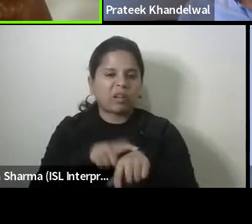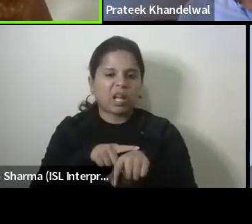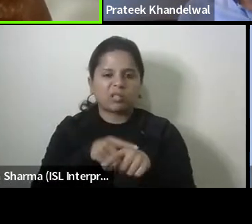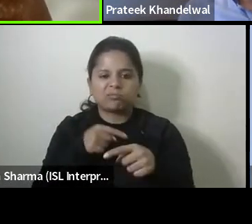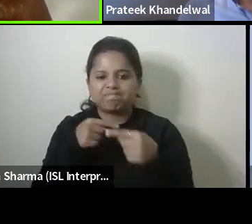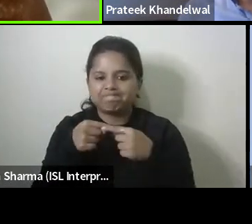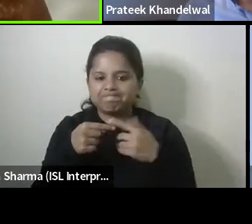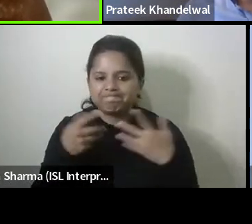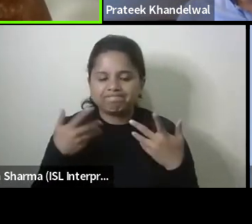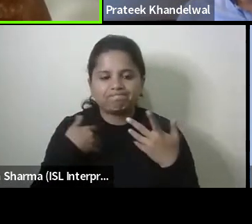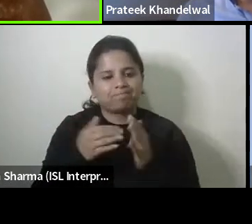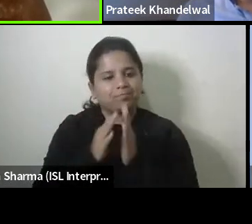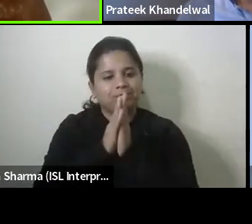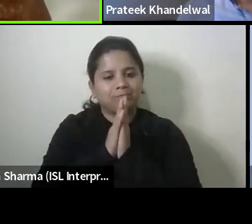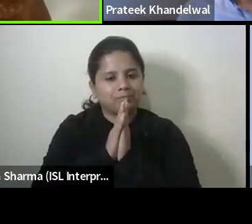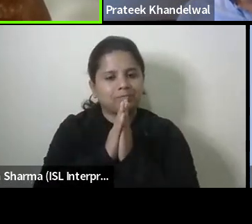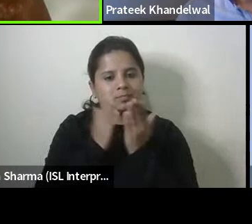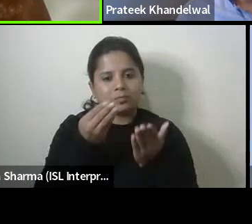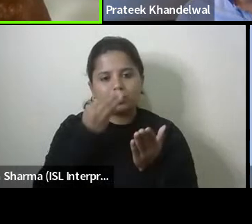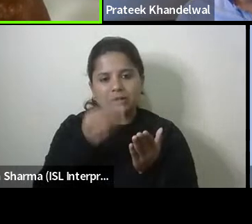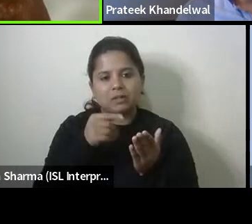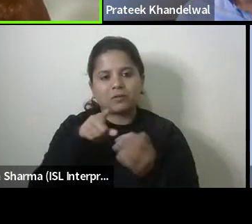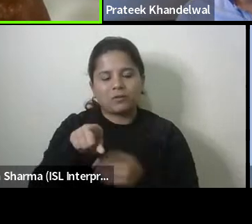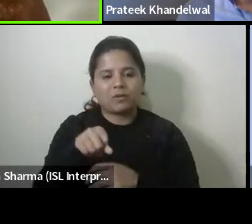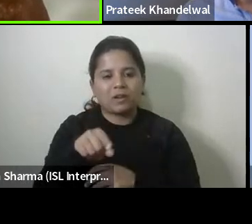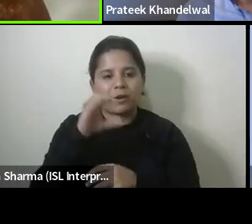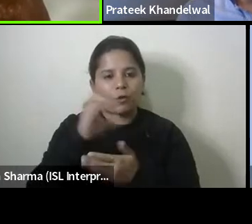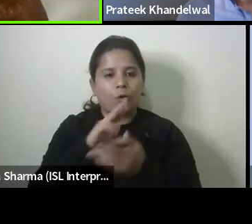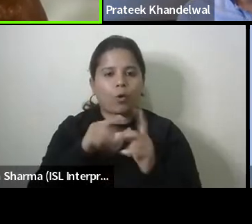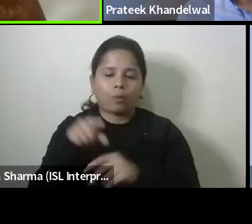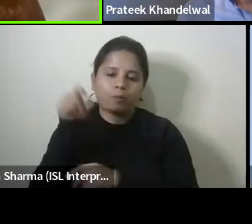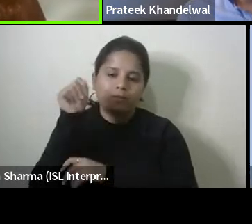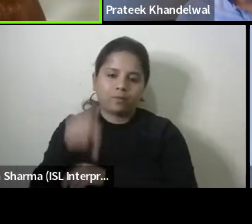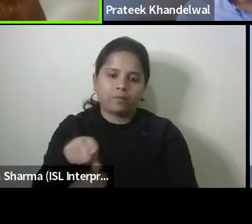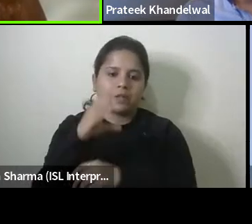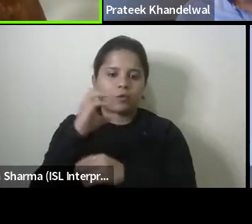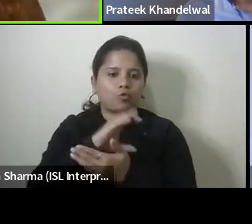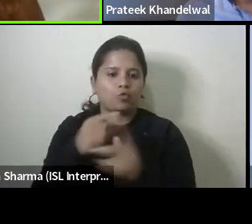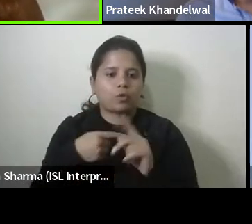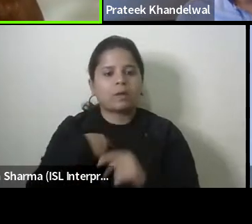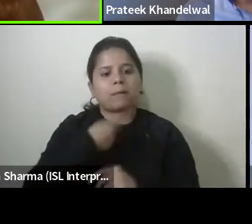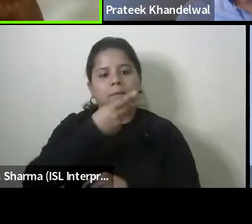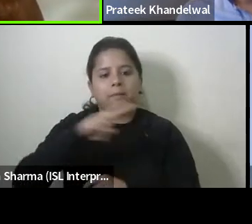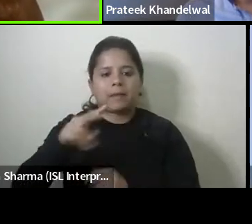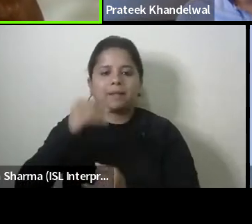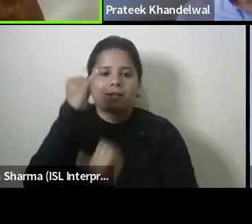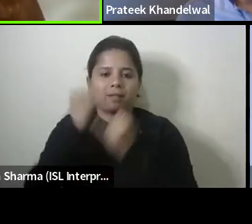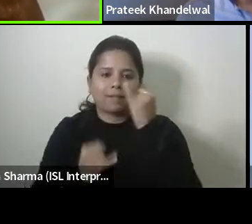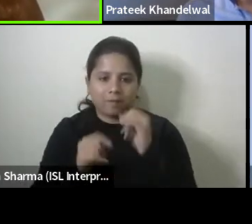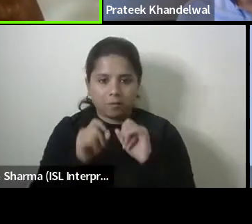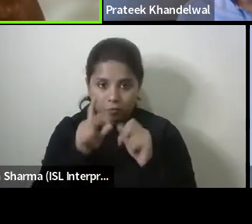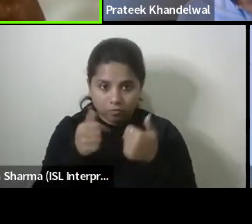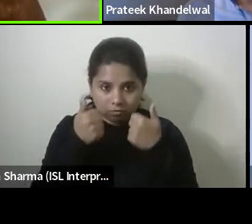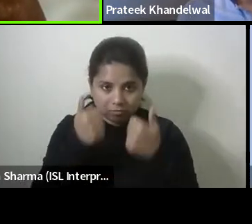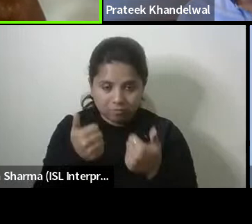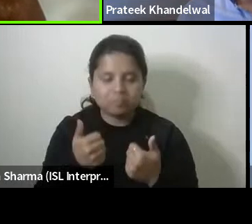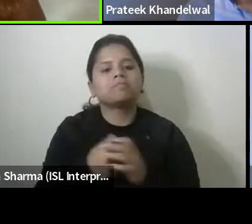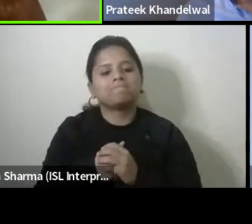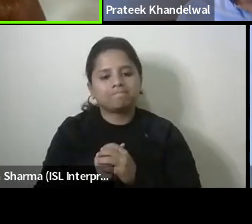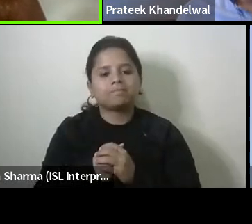time i would request you to drop your comments in the chat box or we'll get back to you towards the end if that is okay for you